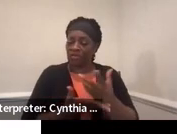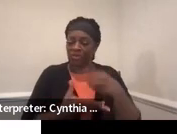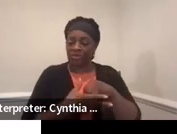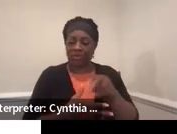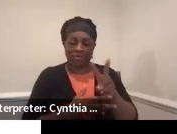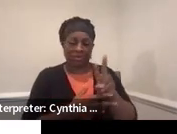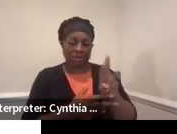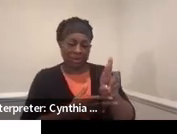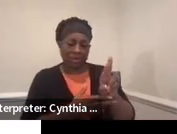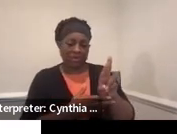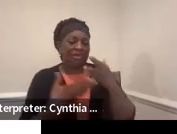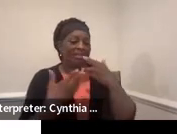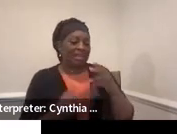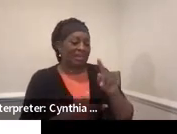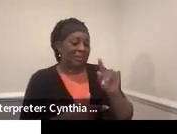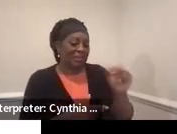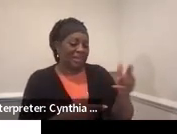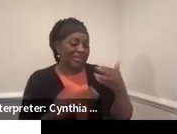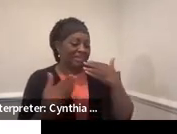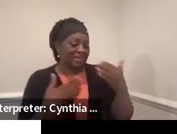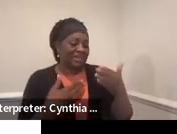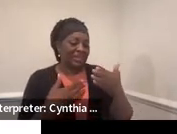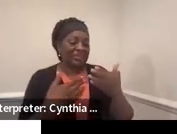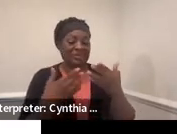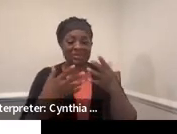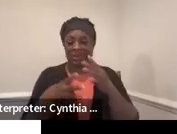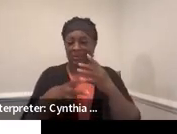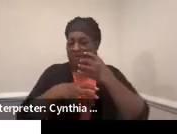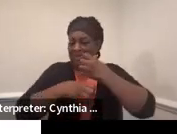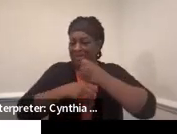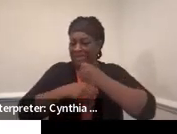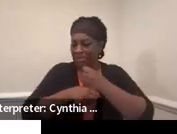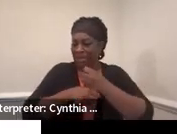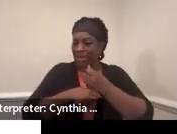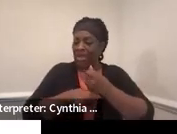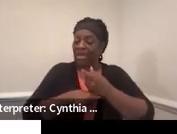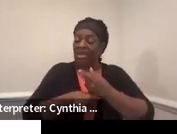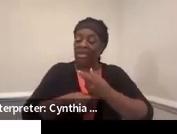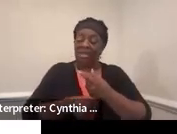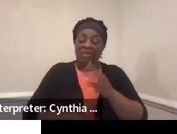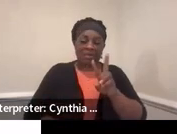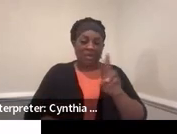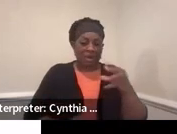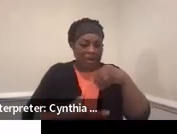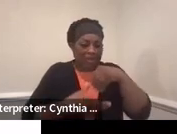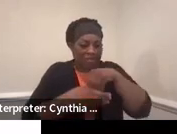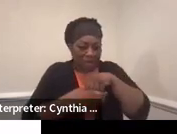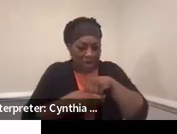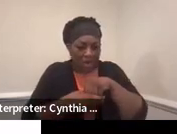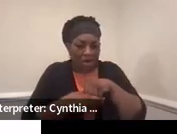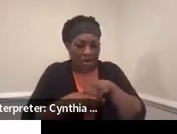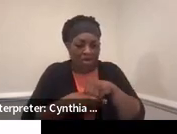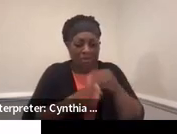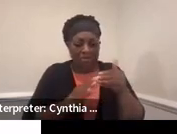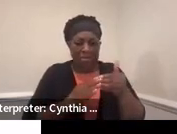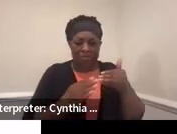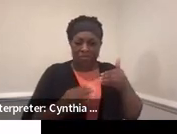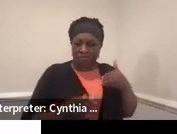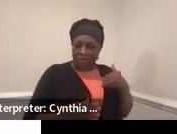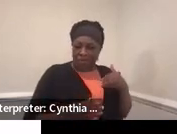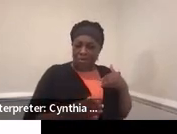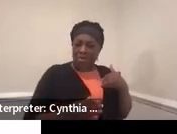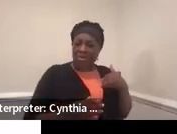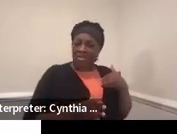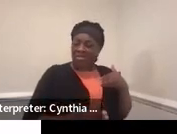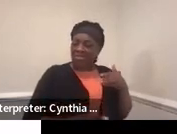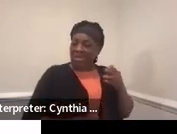Thank you, Julia. So to sum them up, we can get VR involved much earlier than we used to